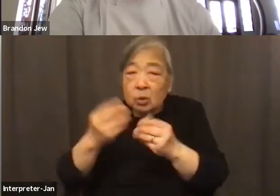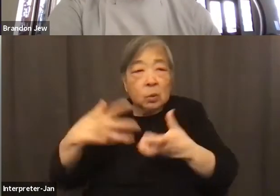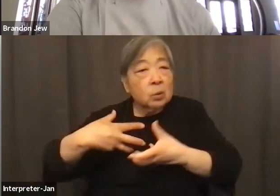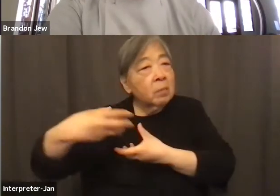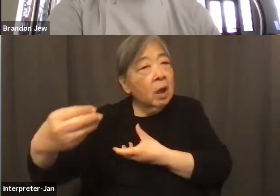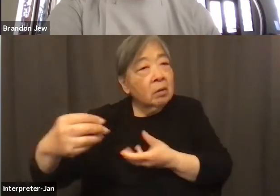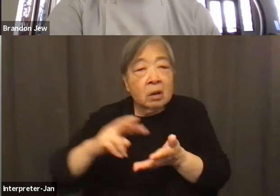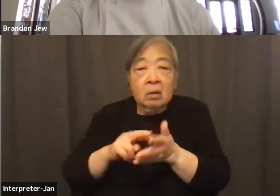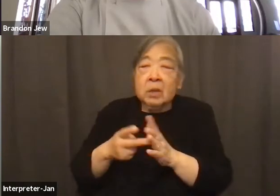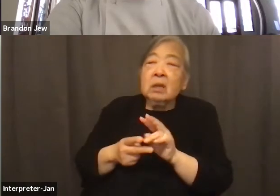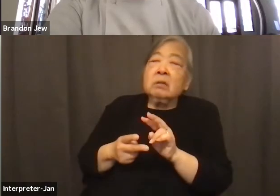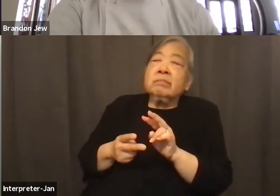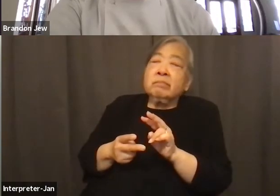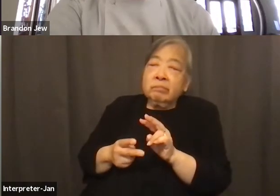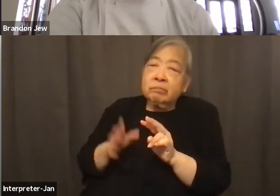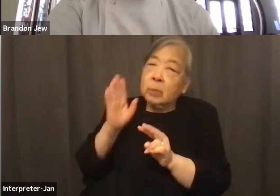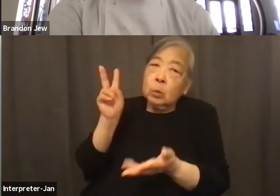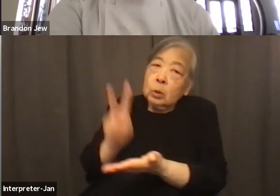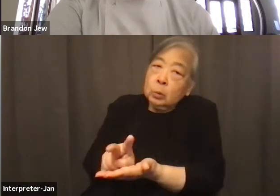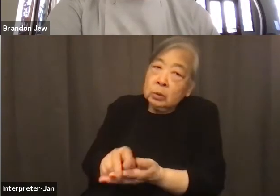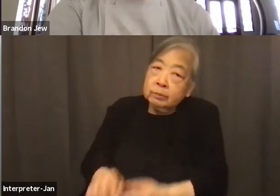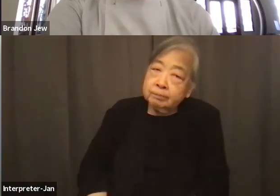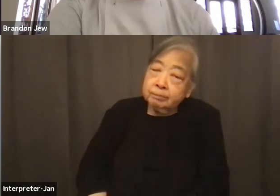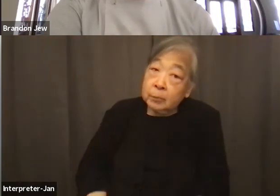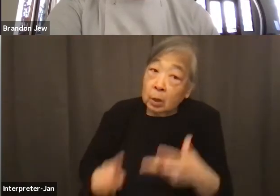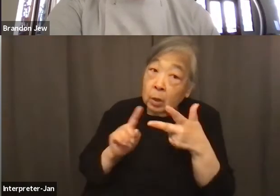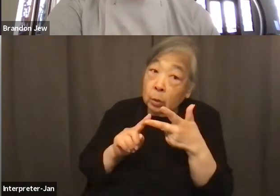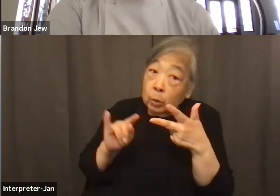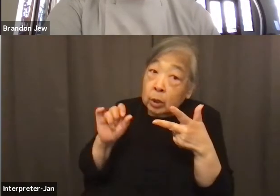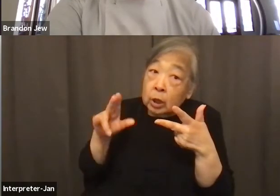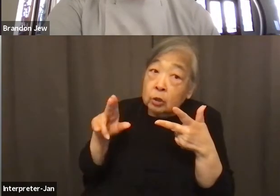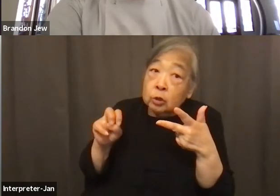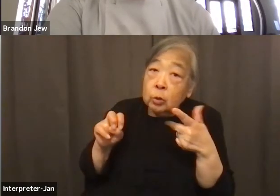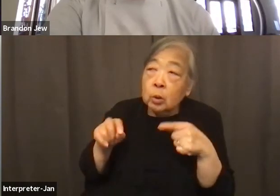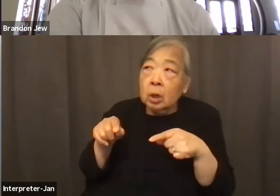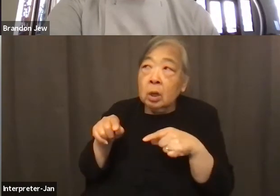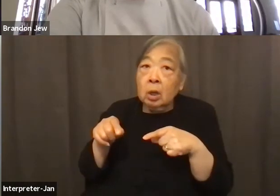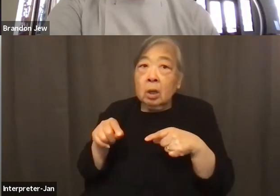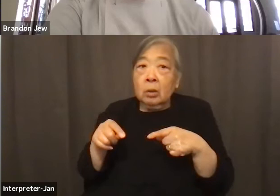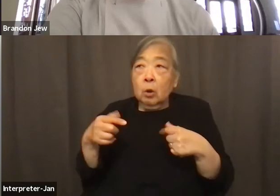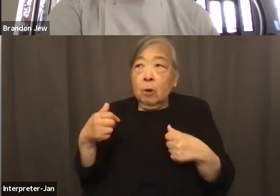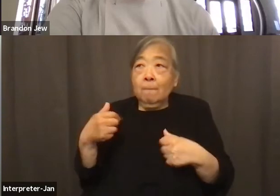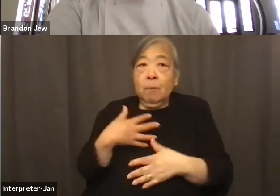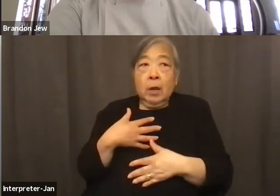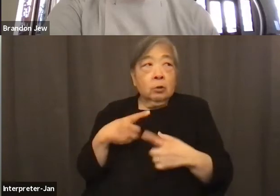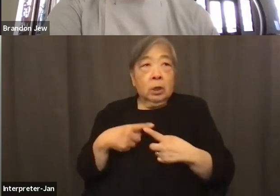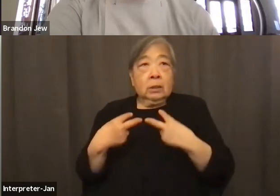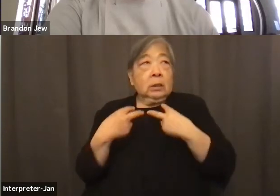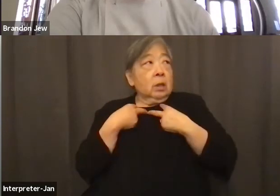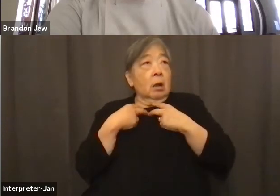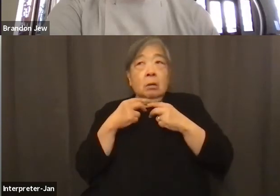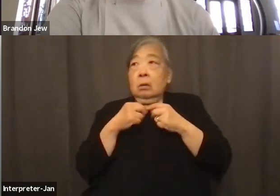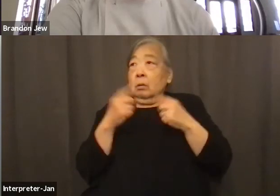fighting a losing battle. And there's a third issue, which is they're afraid to get caught in a crossfire, like we have witnessed.